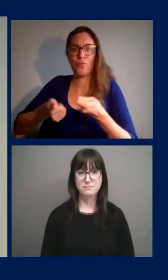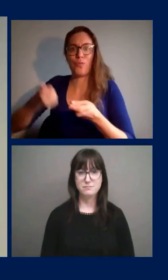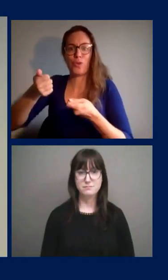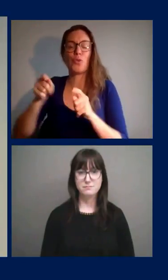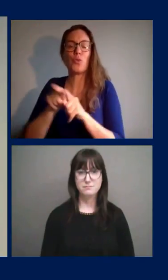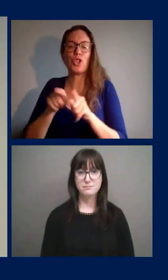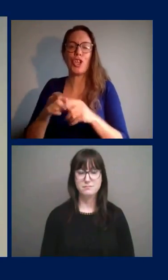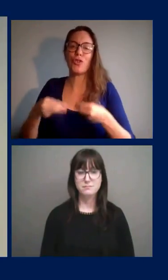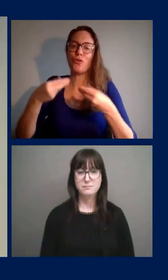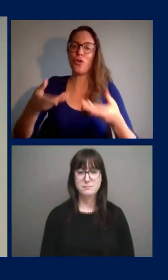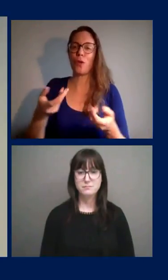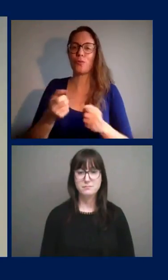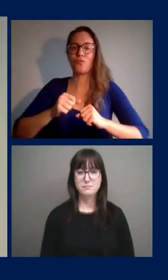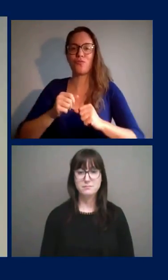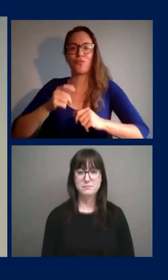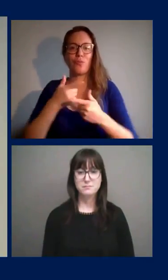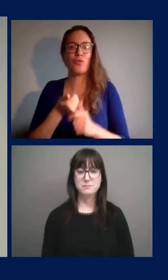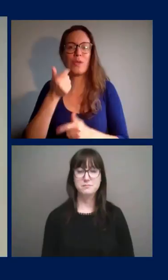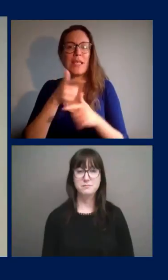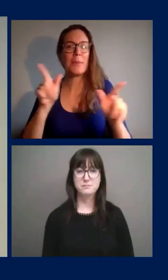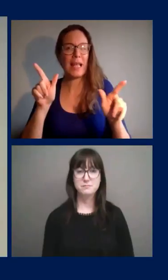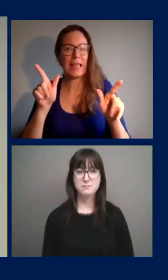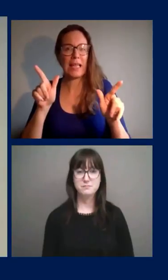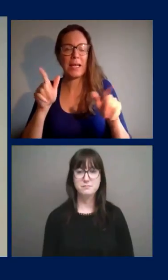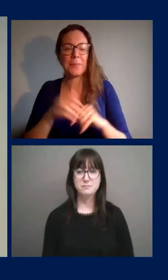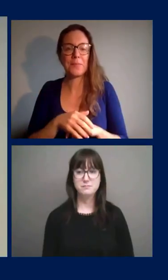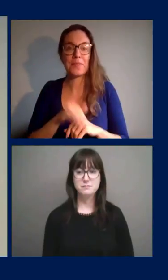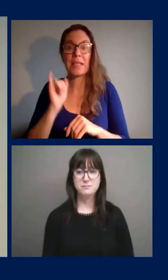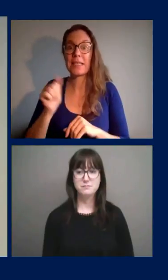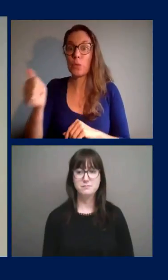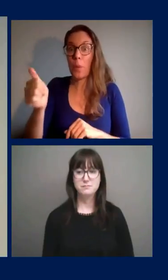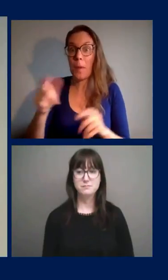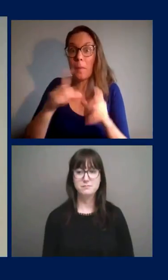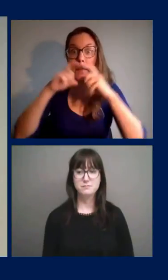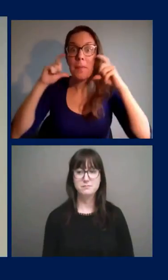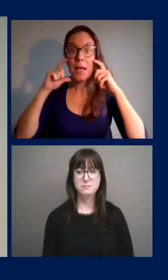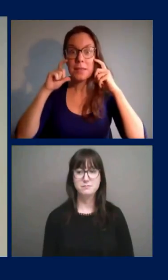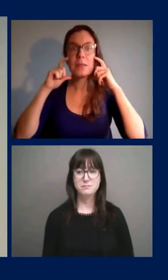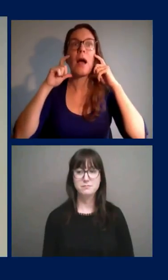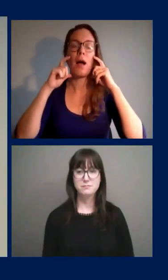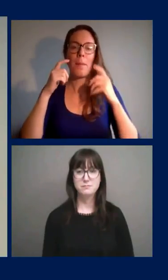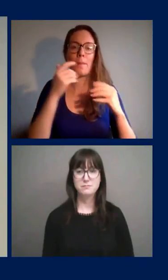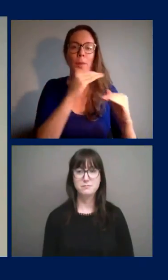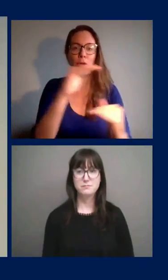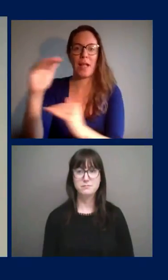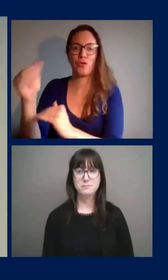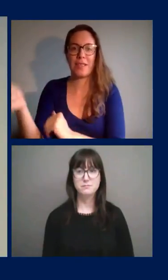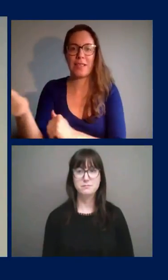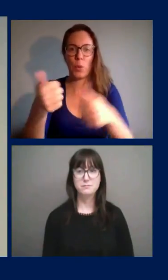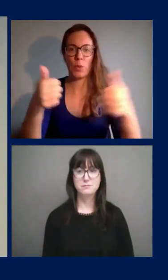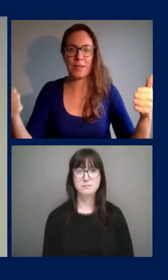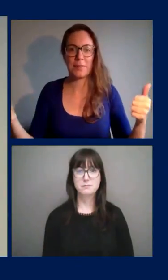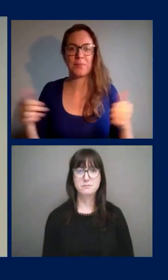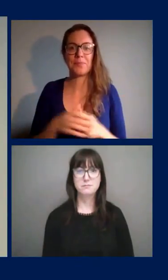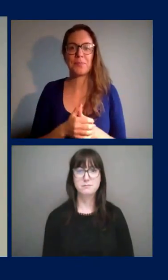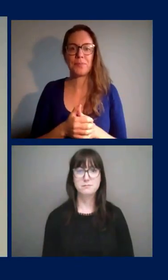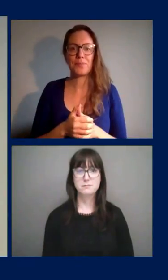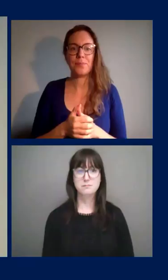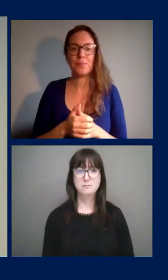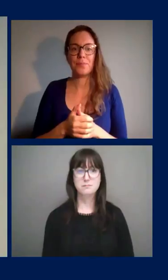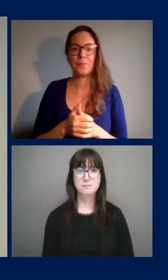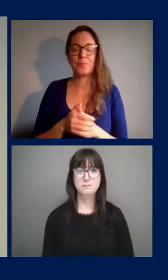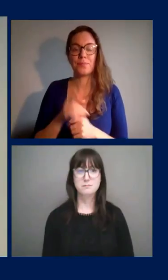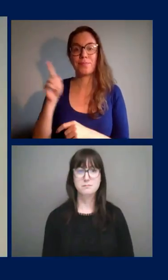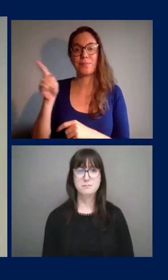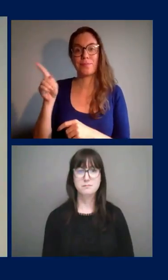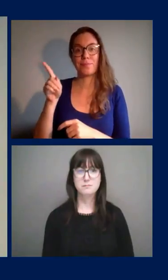of action. When you wear a mask, protect others. Like the President Agli l